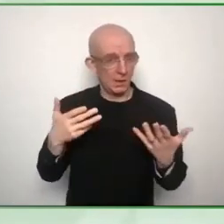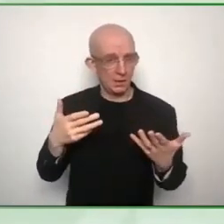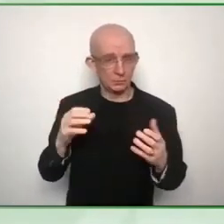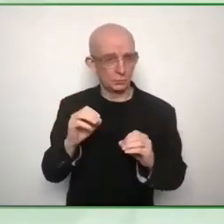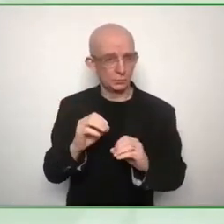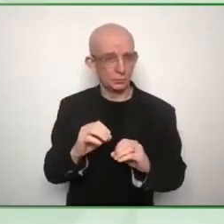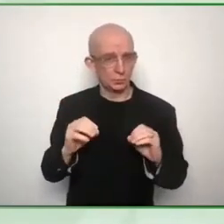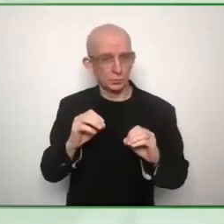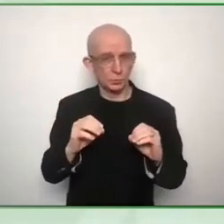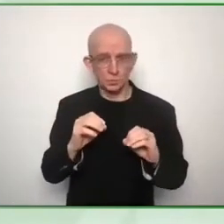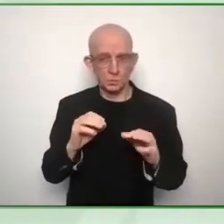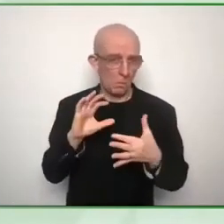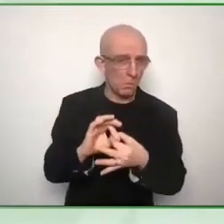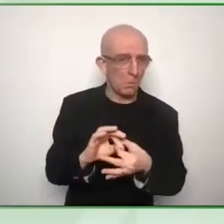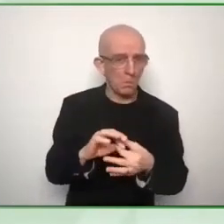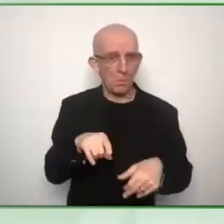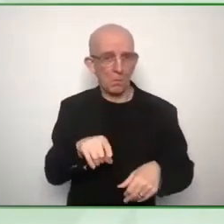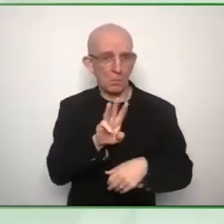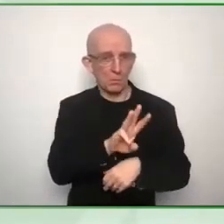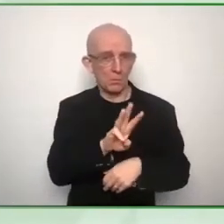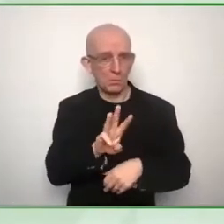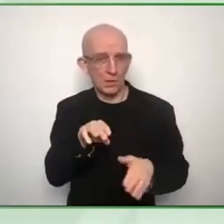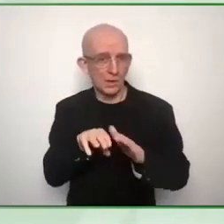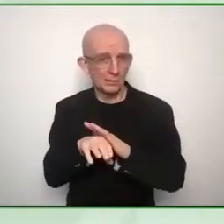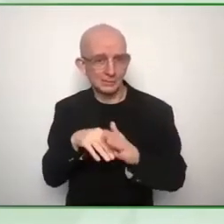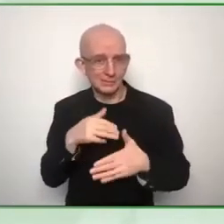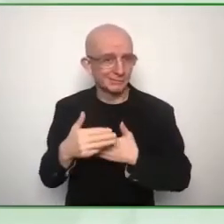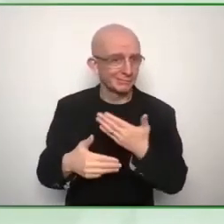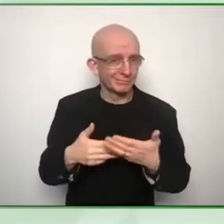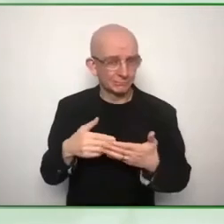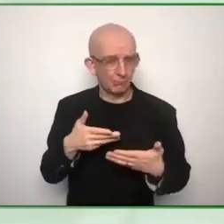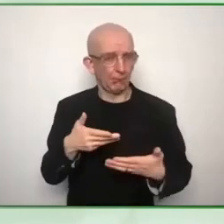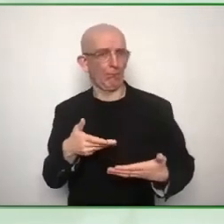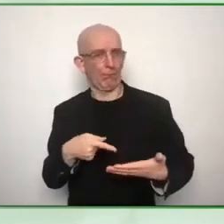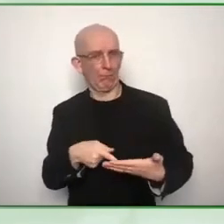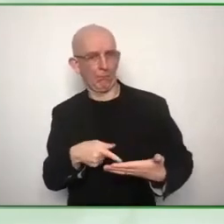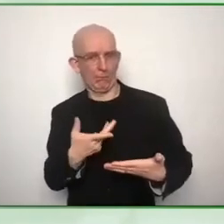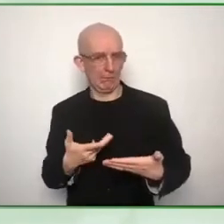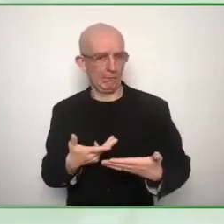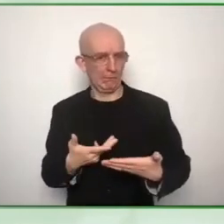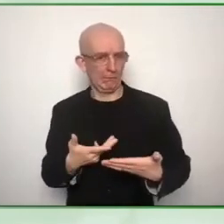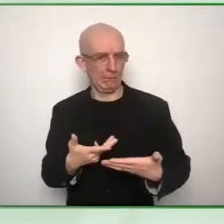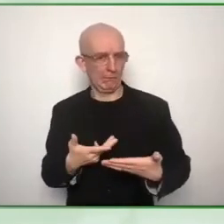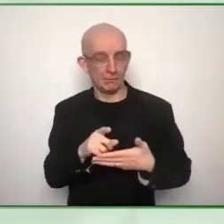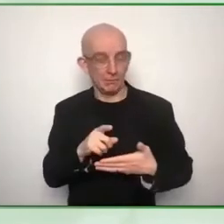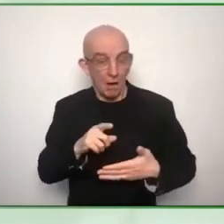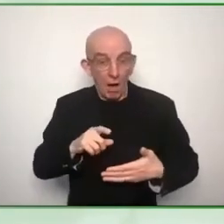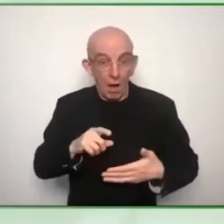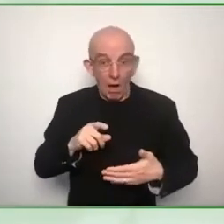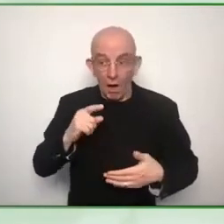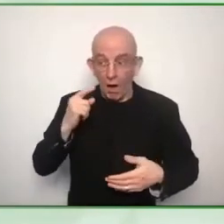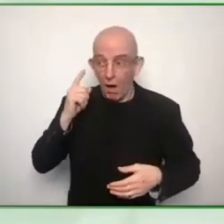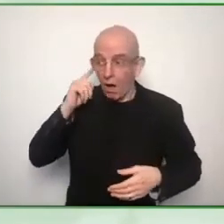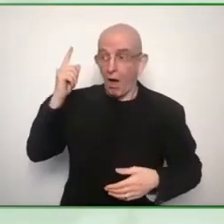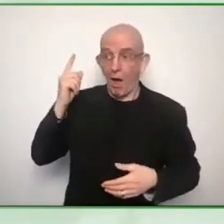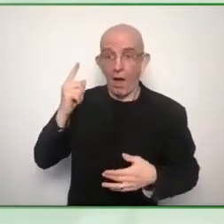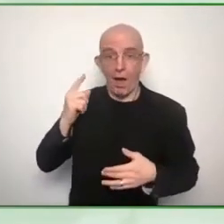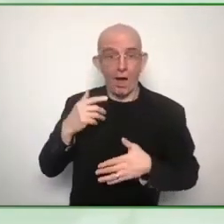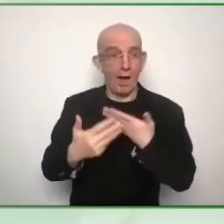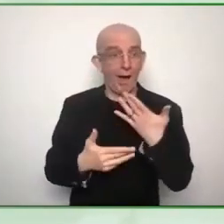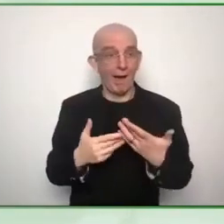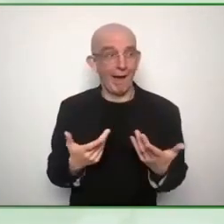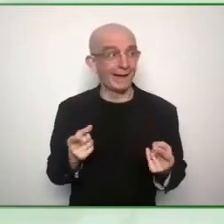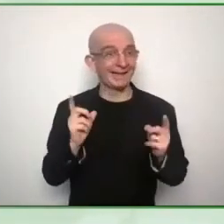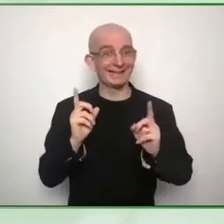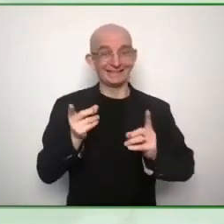wow you know finally i understand in a very comprehensive easy language way you've outlined a to z thank you for that